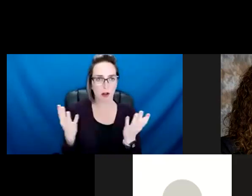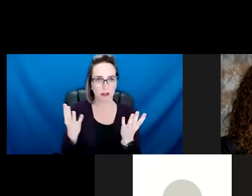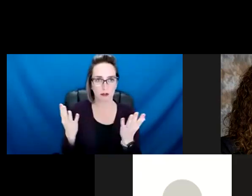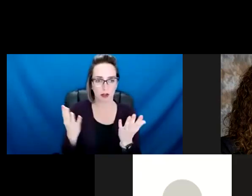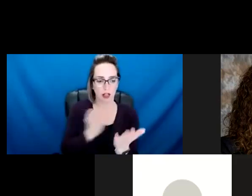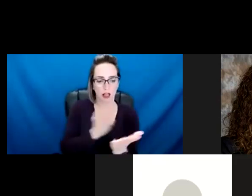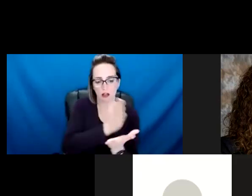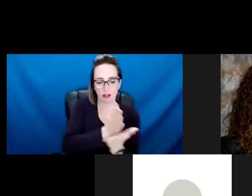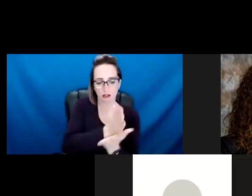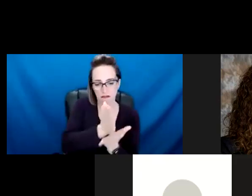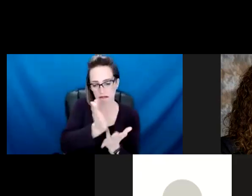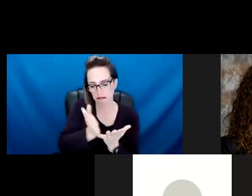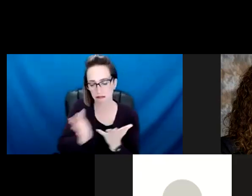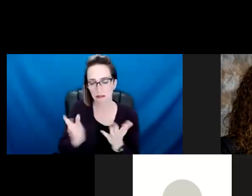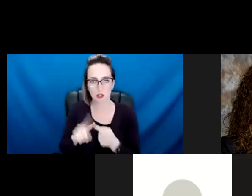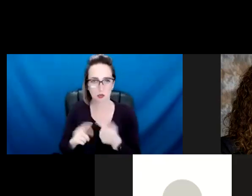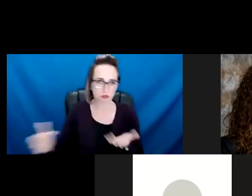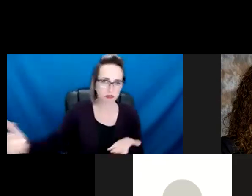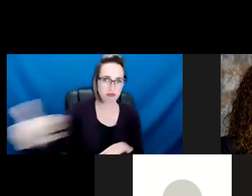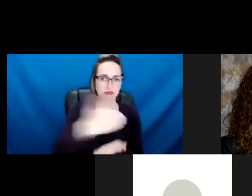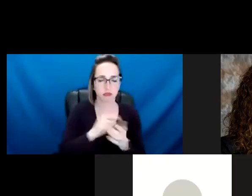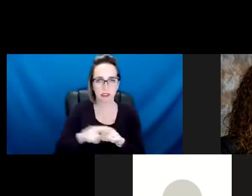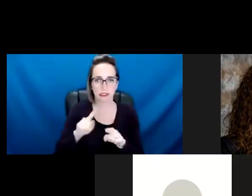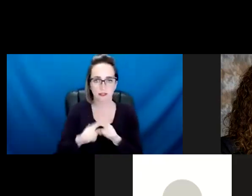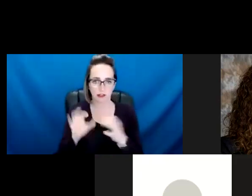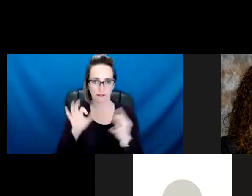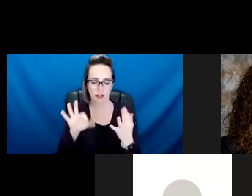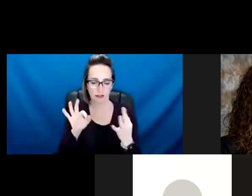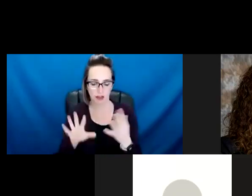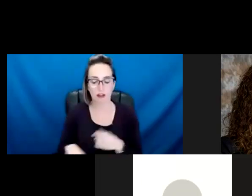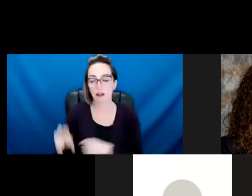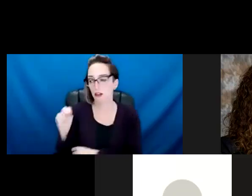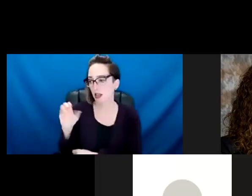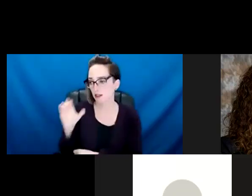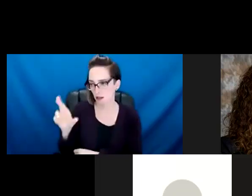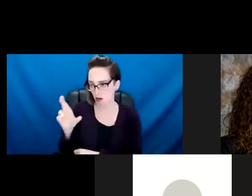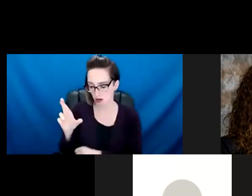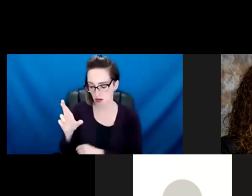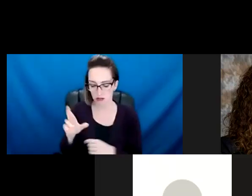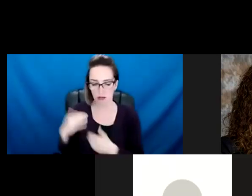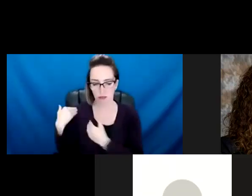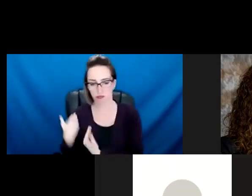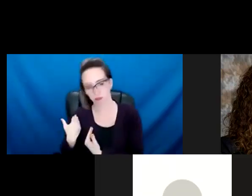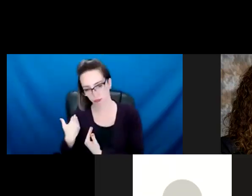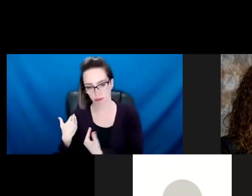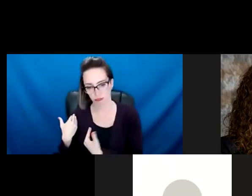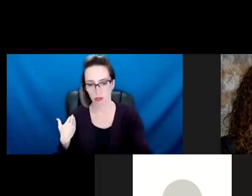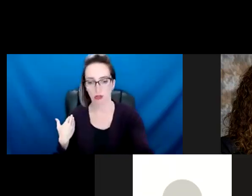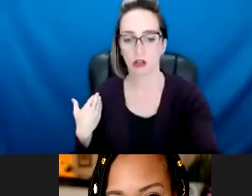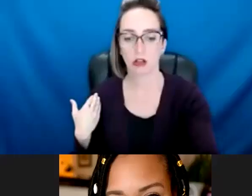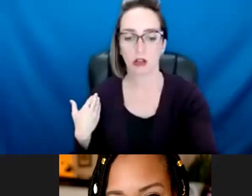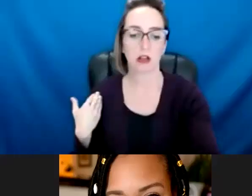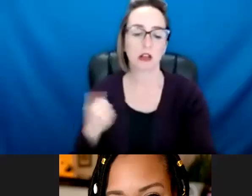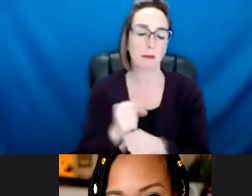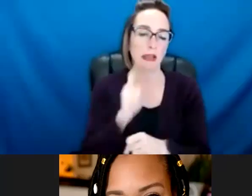strategies, and NCR's main role was to make sure that voices, um, who